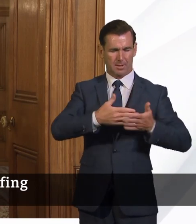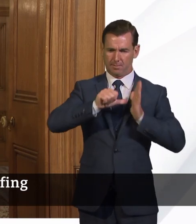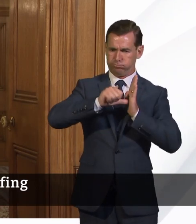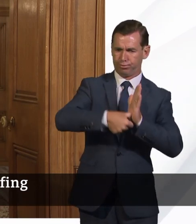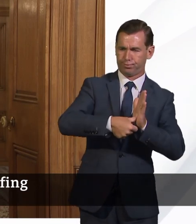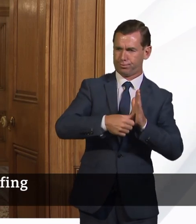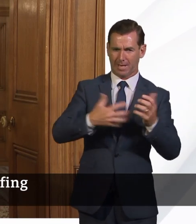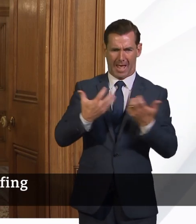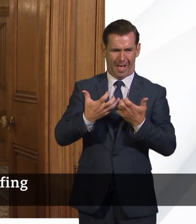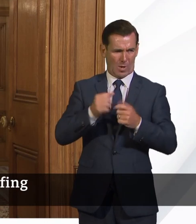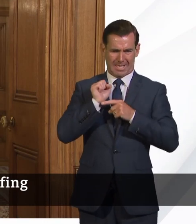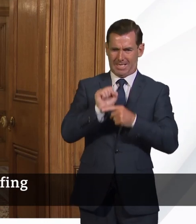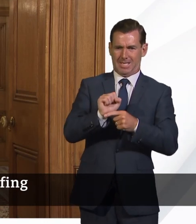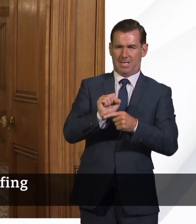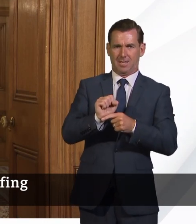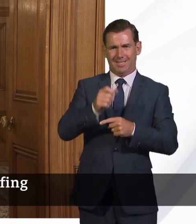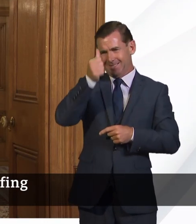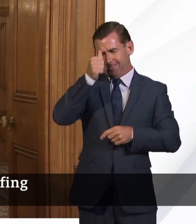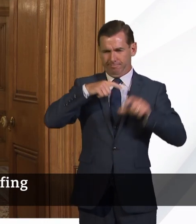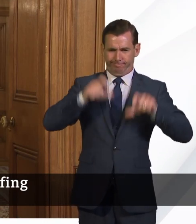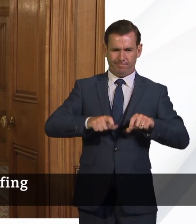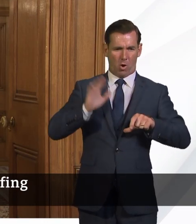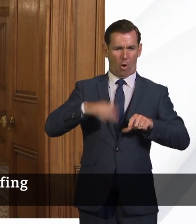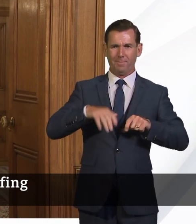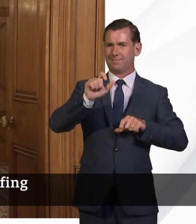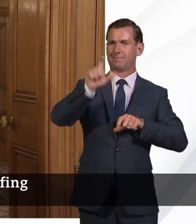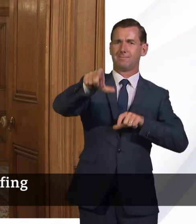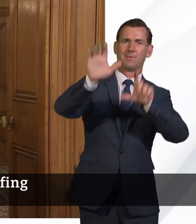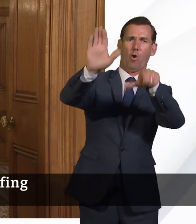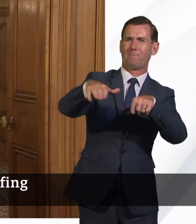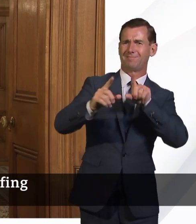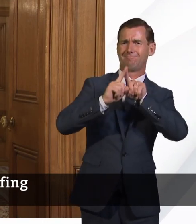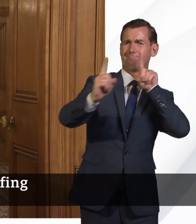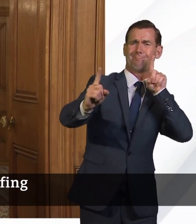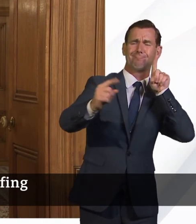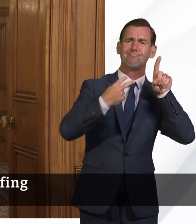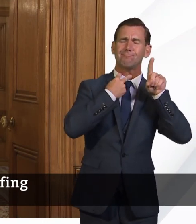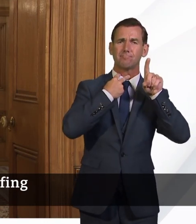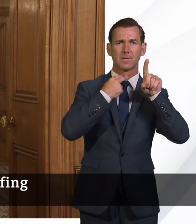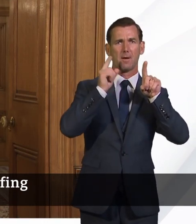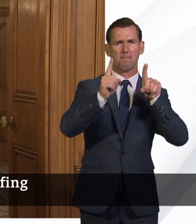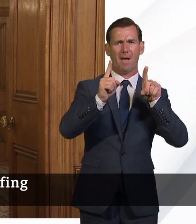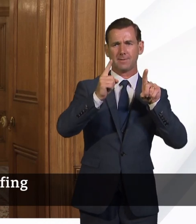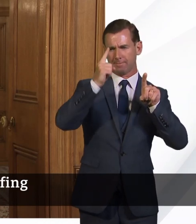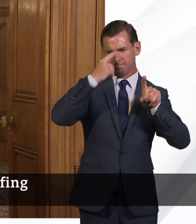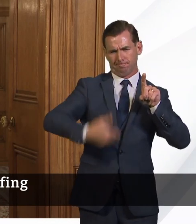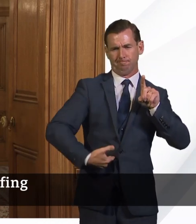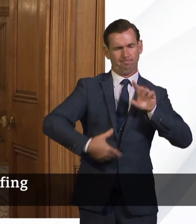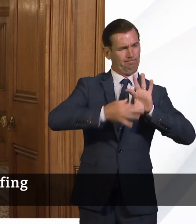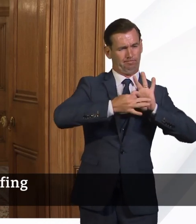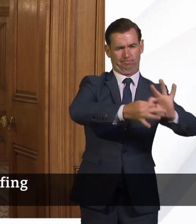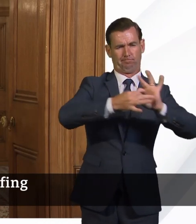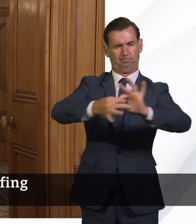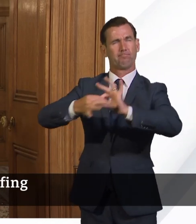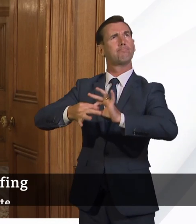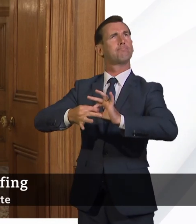forced us apart, it's also brought us together. Although it's tested us, it's also shown us at our very best. And although it's made us